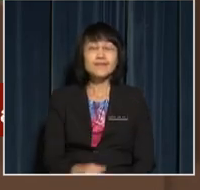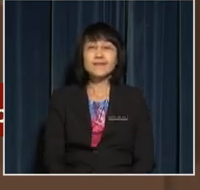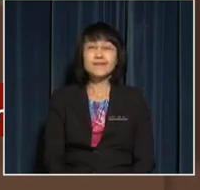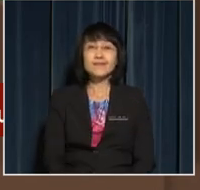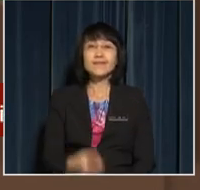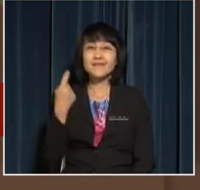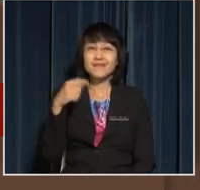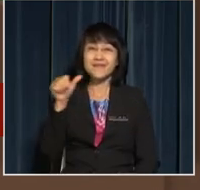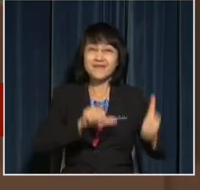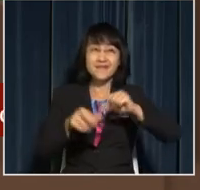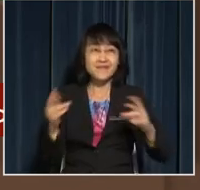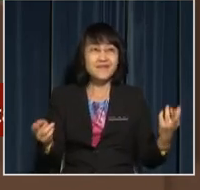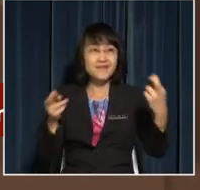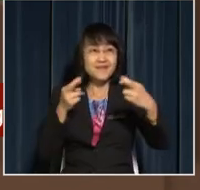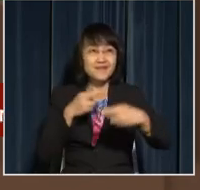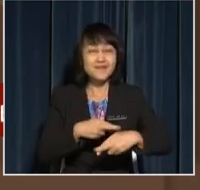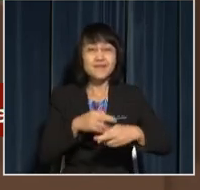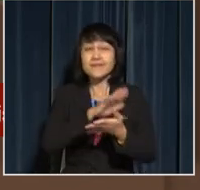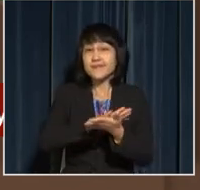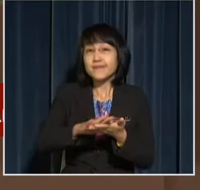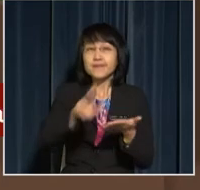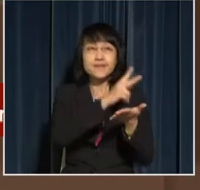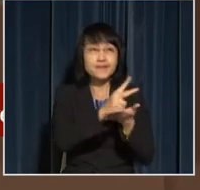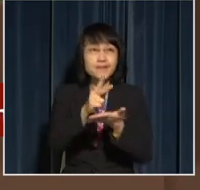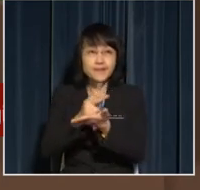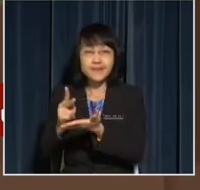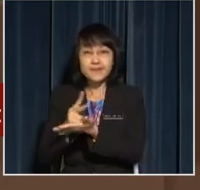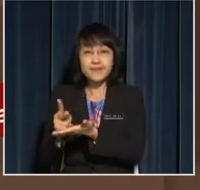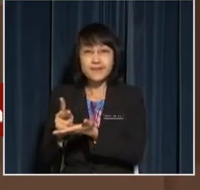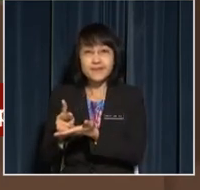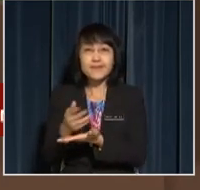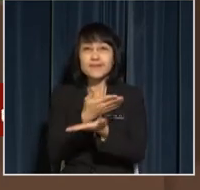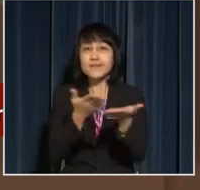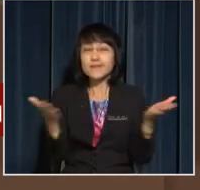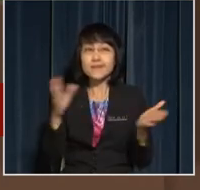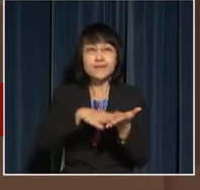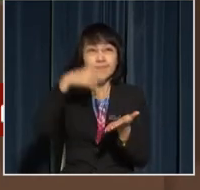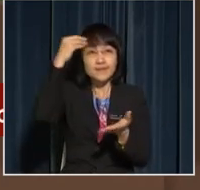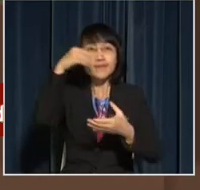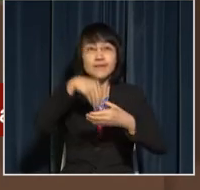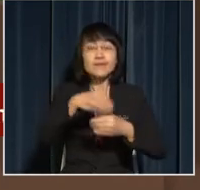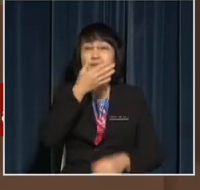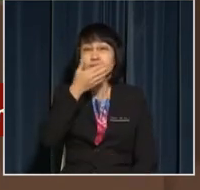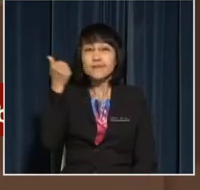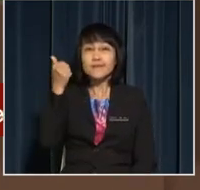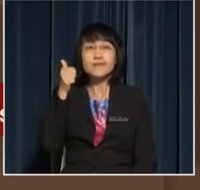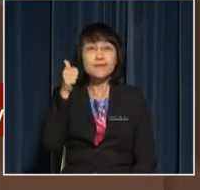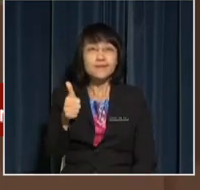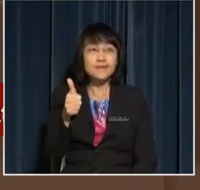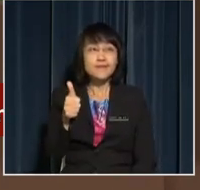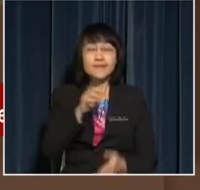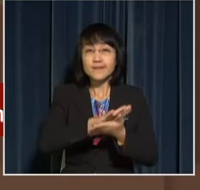Yes, the Science Room would be cleaner and tidier You will learn better in a good